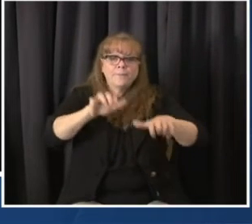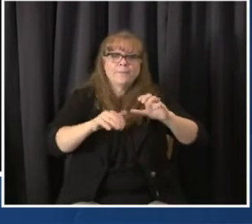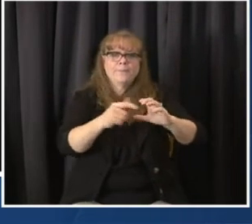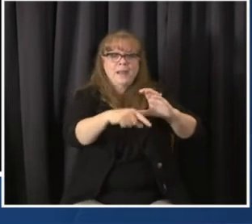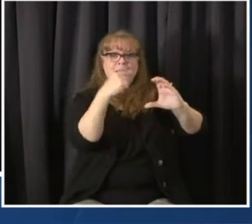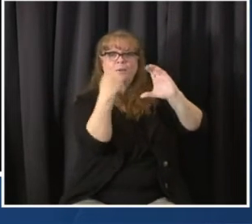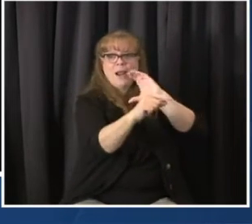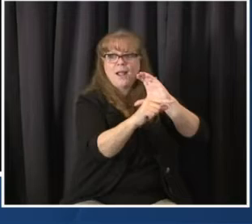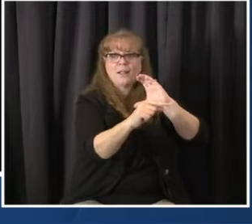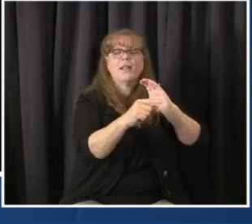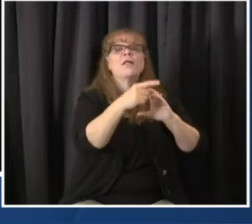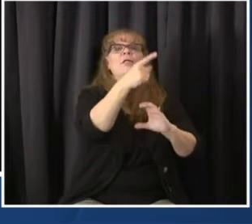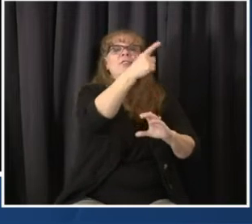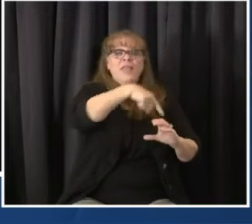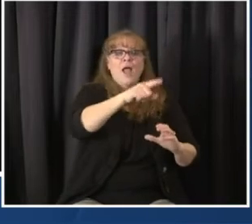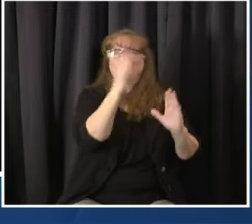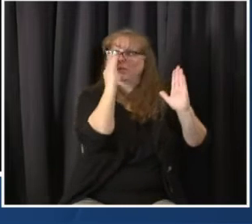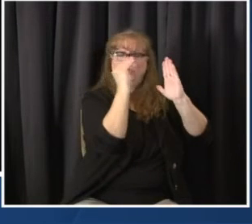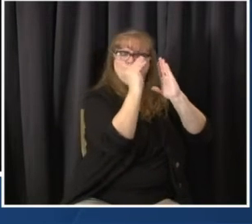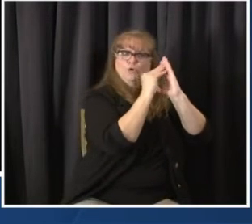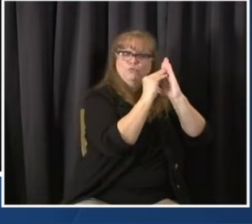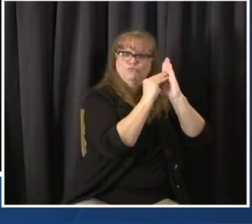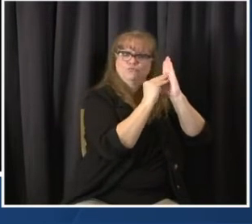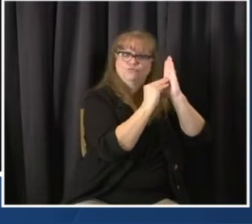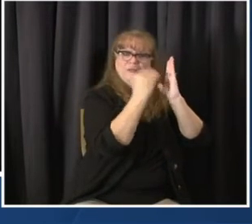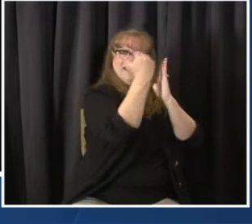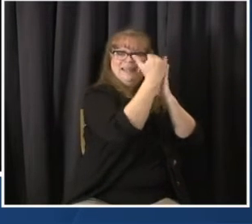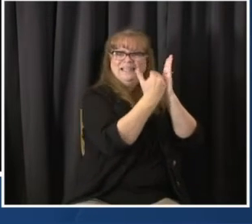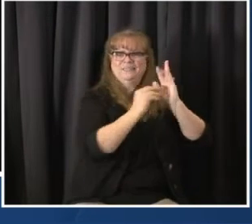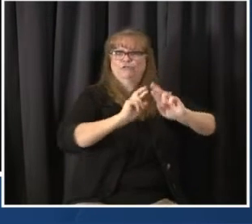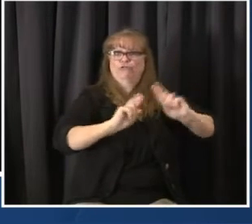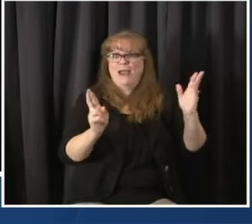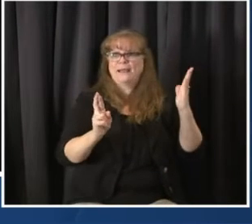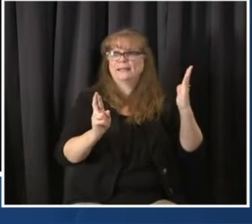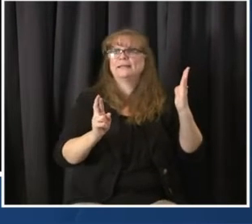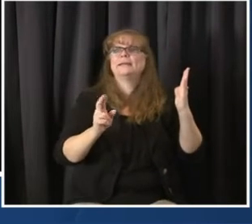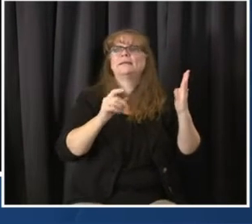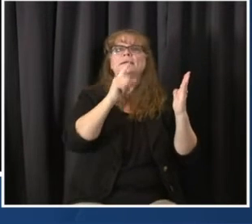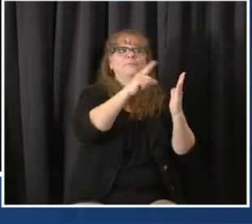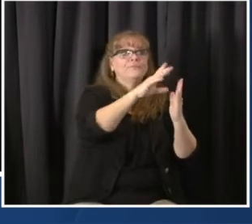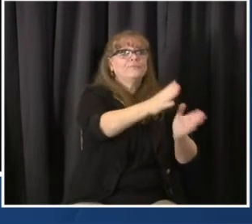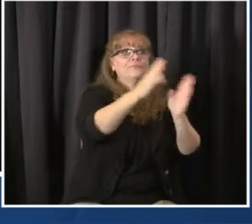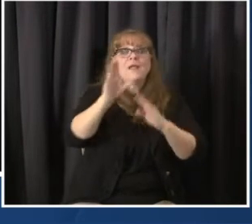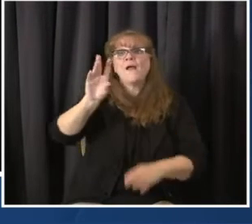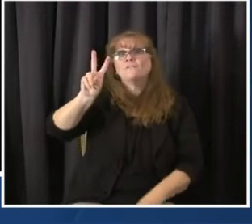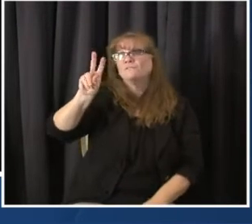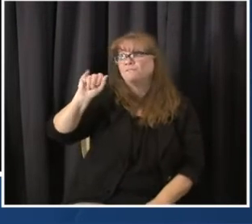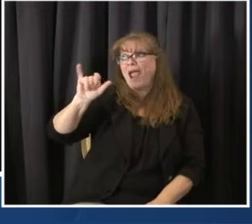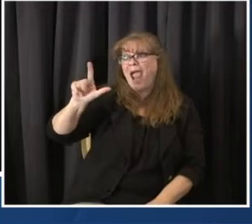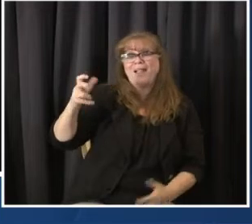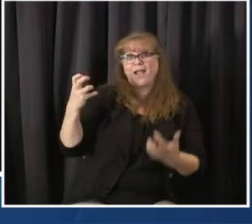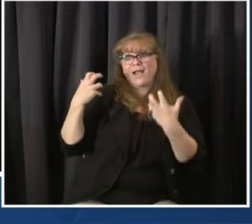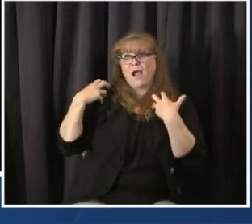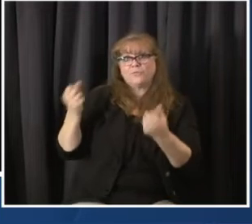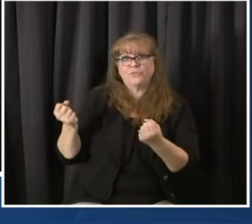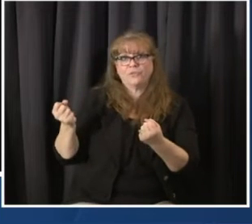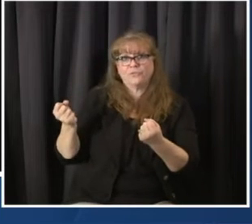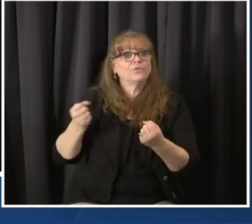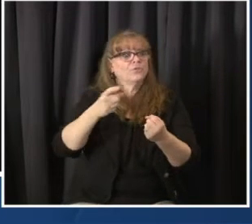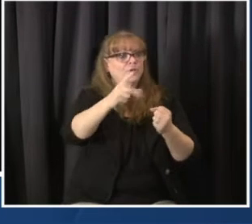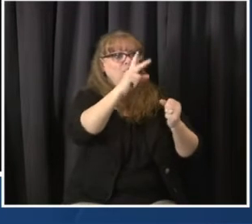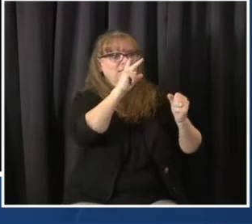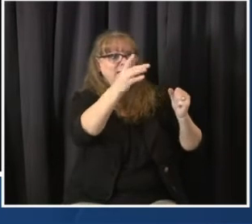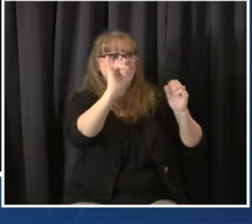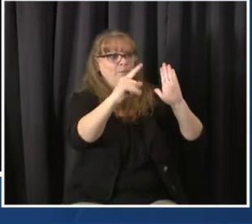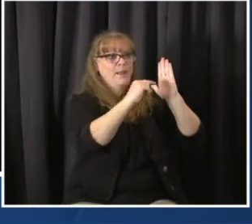in Eagle County. To make an appointment and see their clinic schedule, you can sign up right online there. Boulder Community Health is